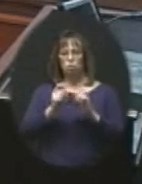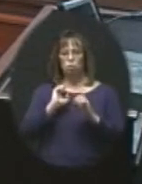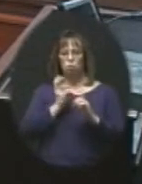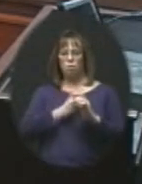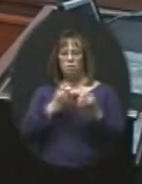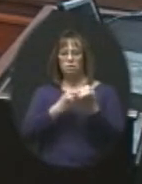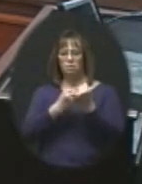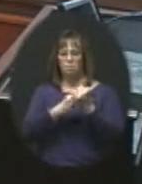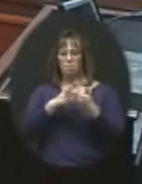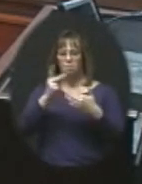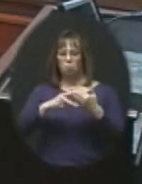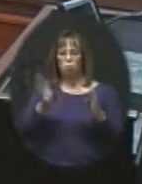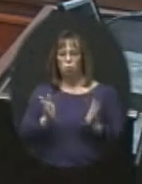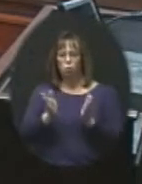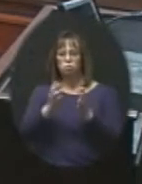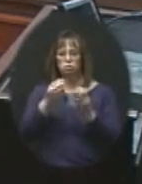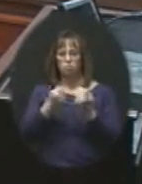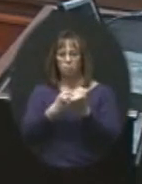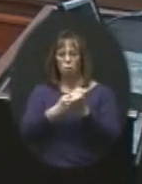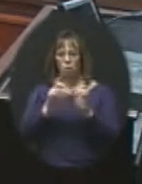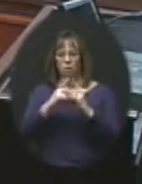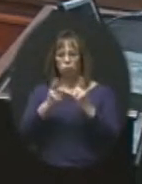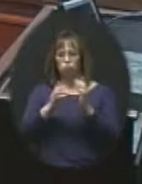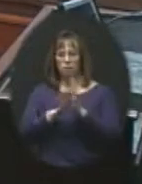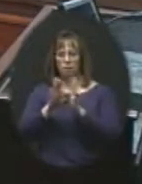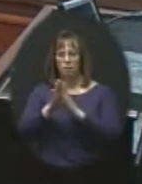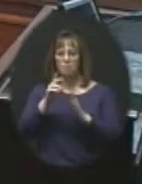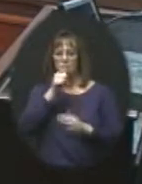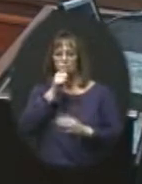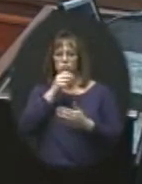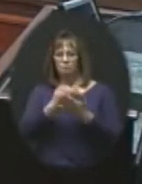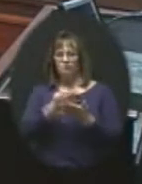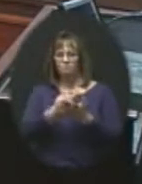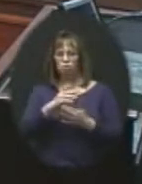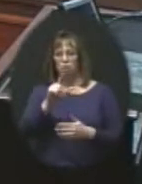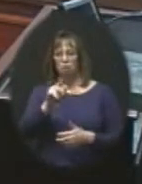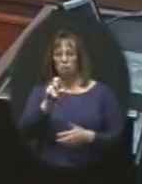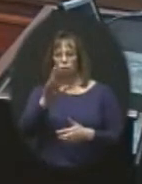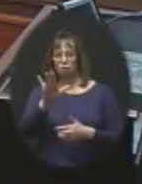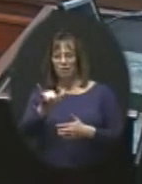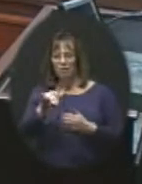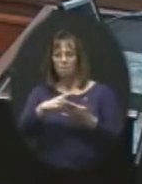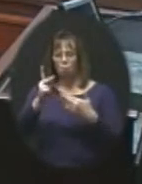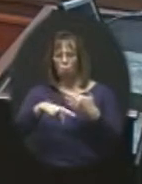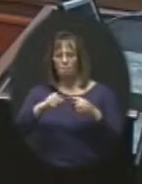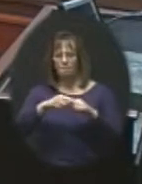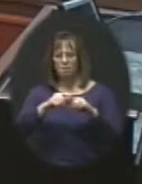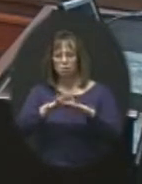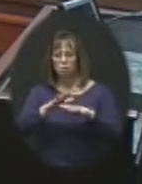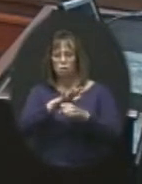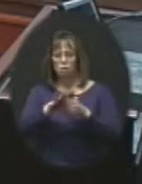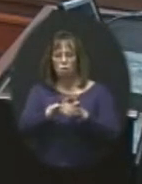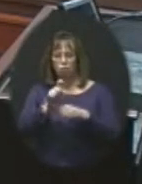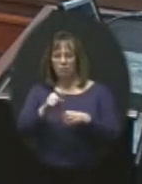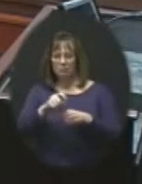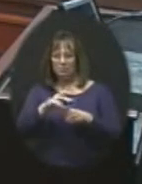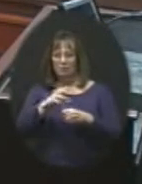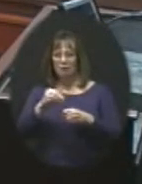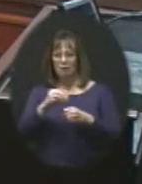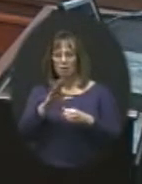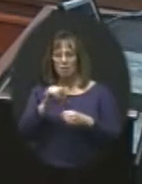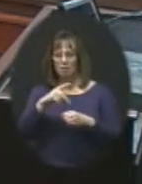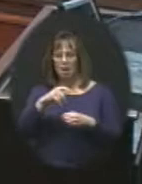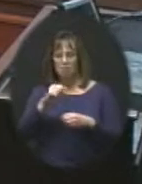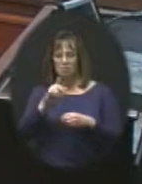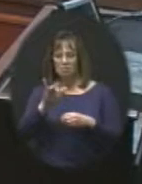support a program to encourage and support districts in developing personal financial literacy programs based on local needs and capacity. Now